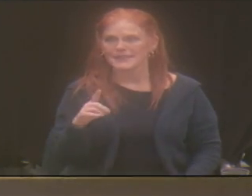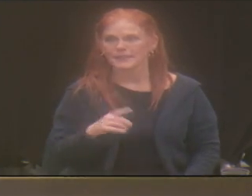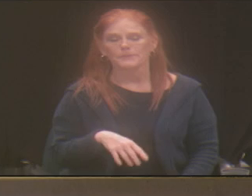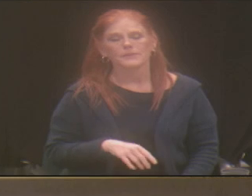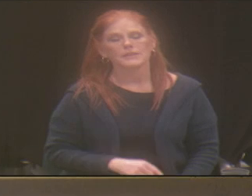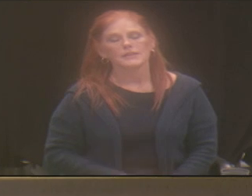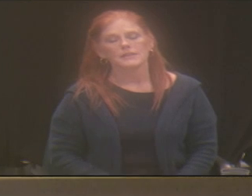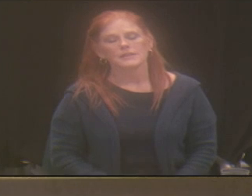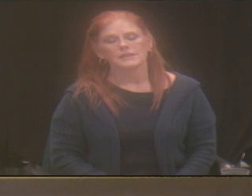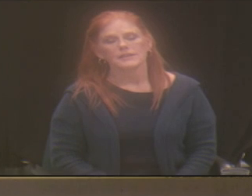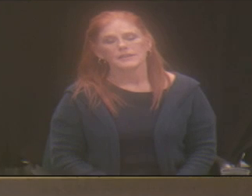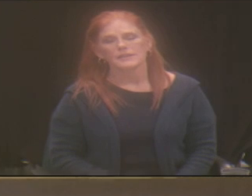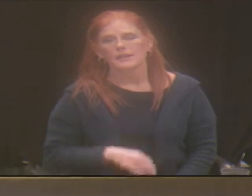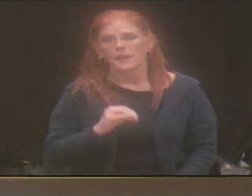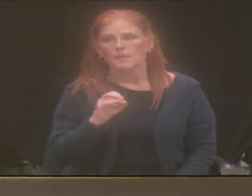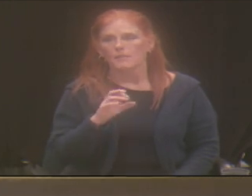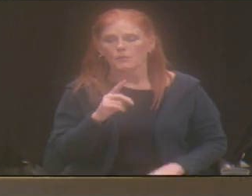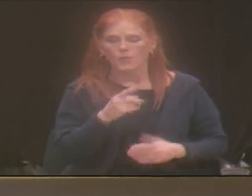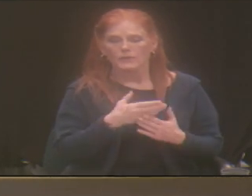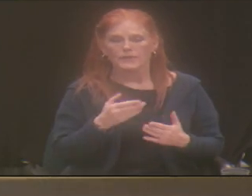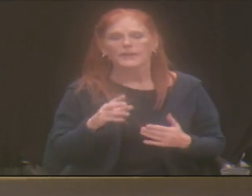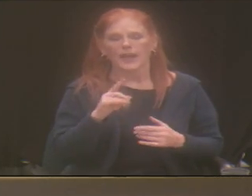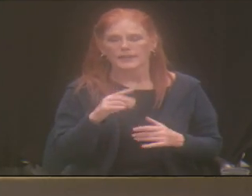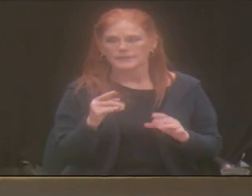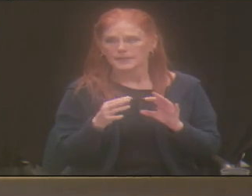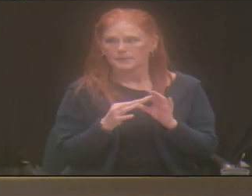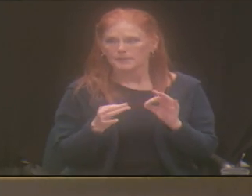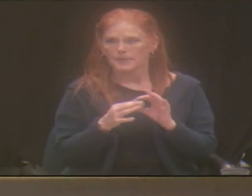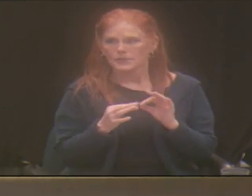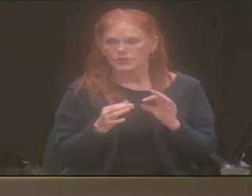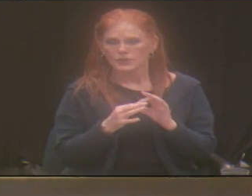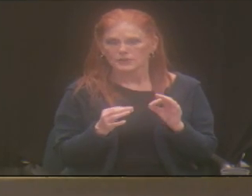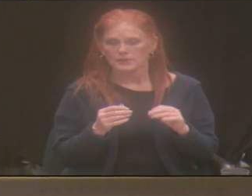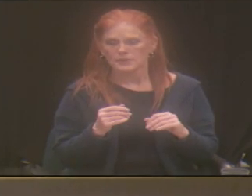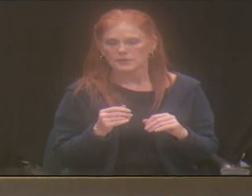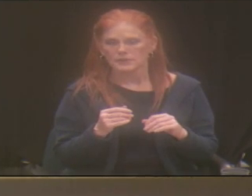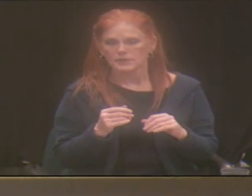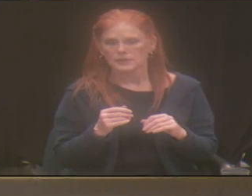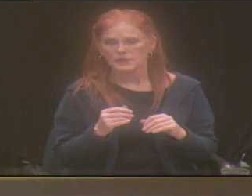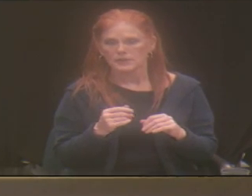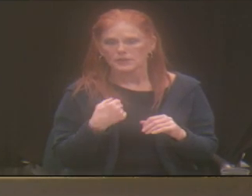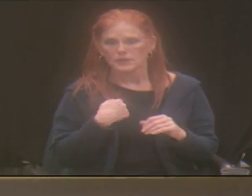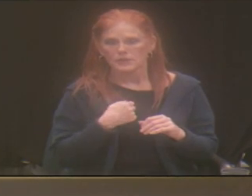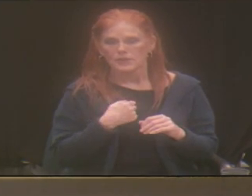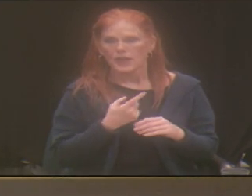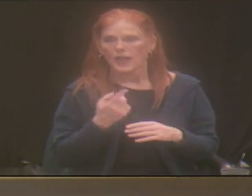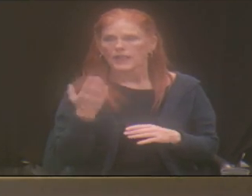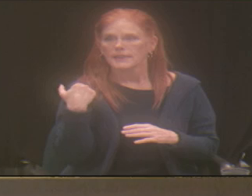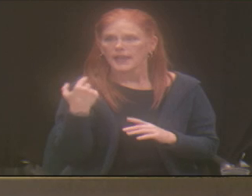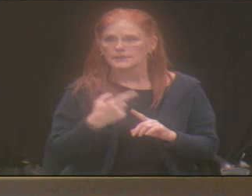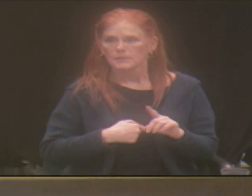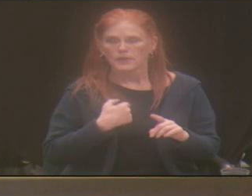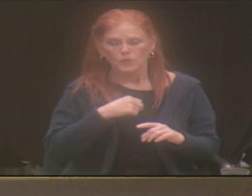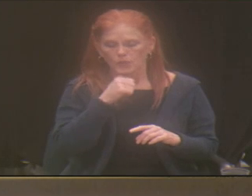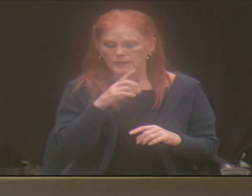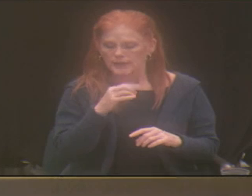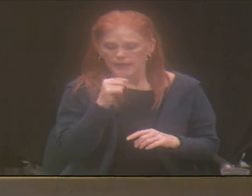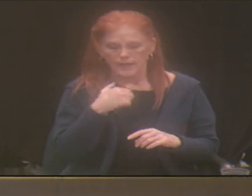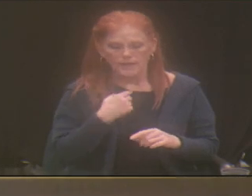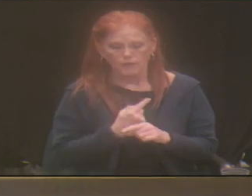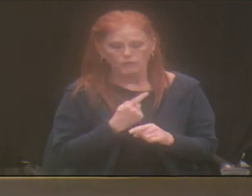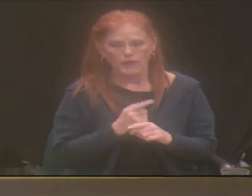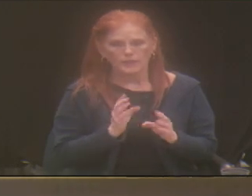One of the things I didn't mention that we didn't have one of our regular meetings last month. In fact, we've